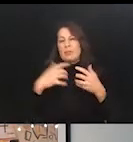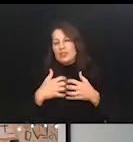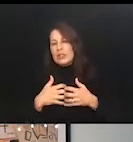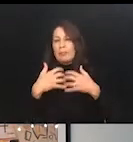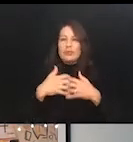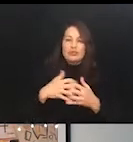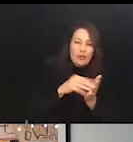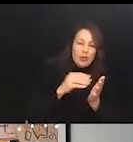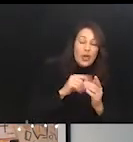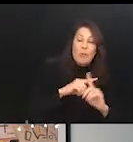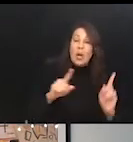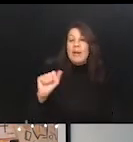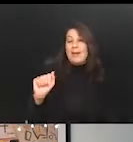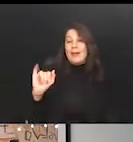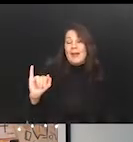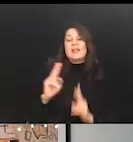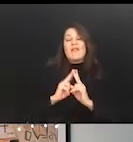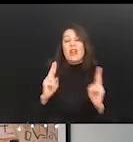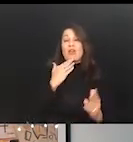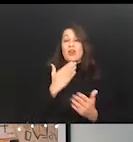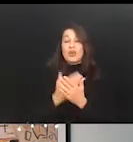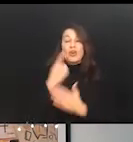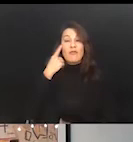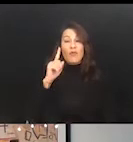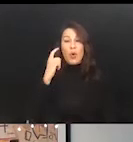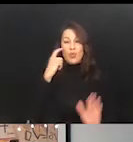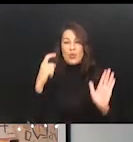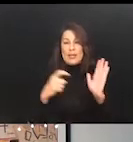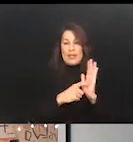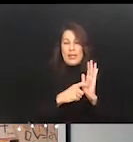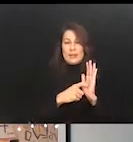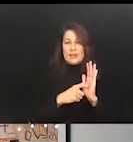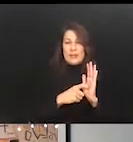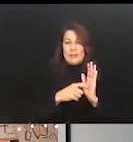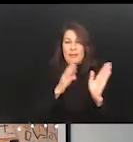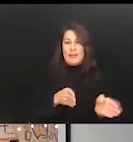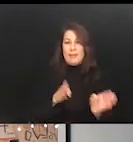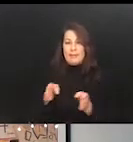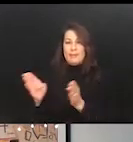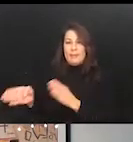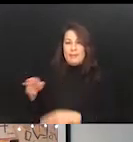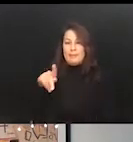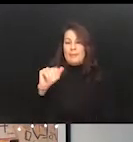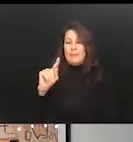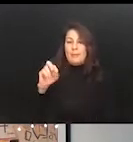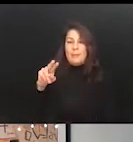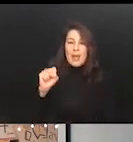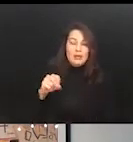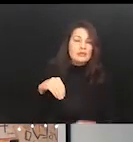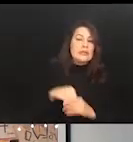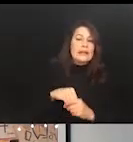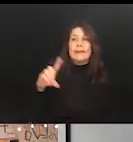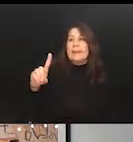AI is very good at recognizing patterns in data, in pictures, in,